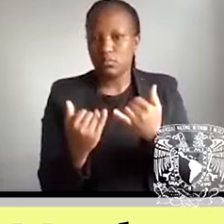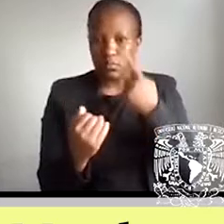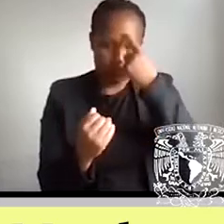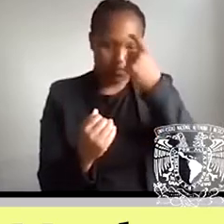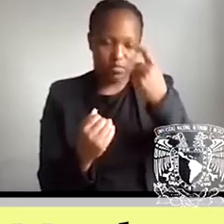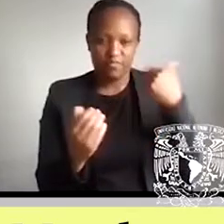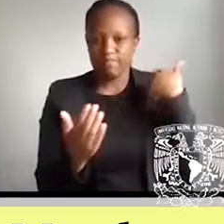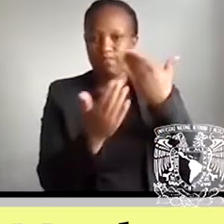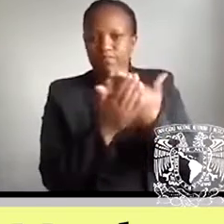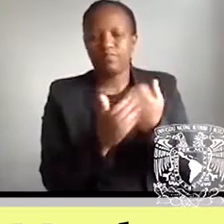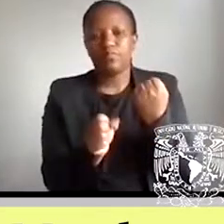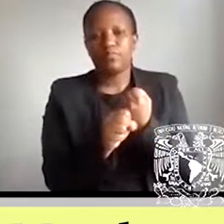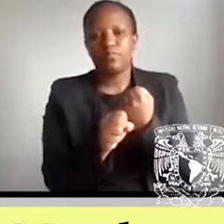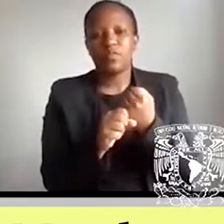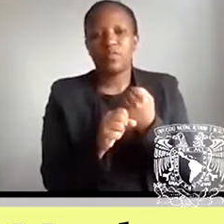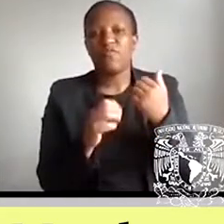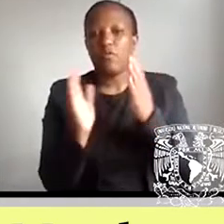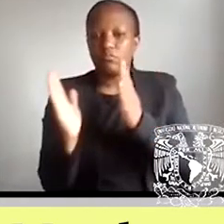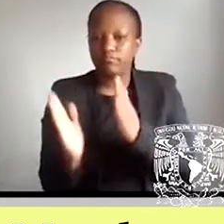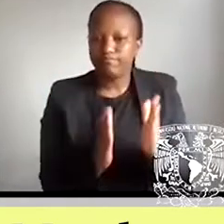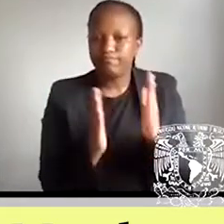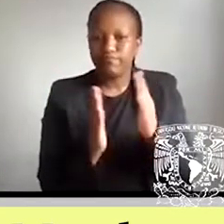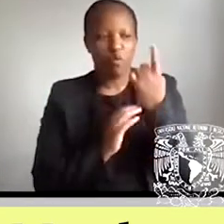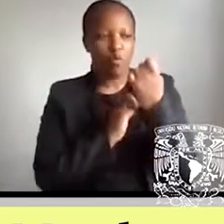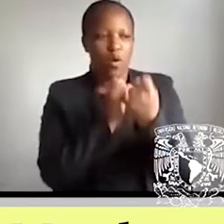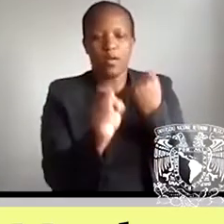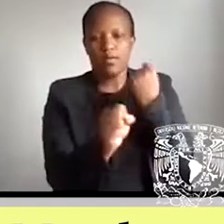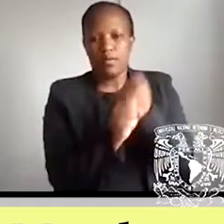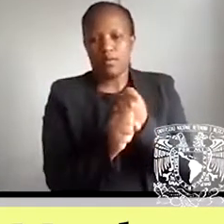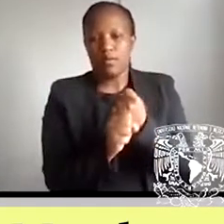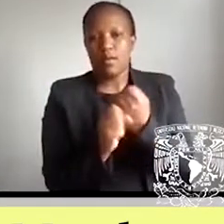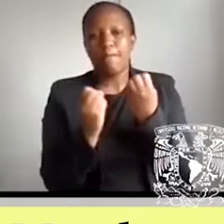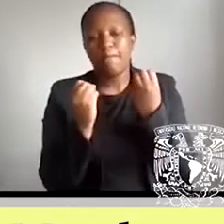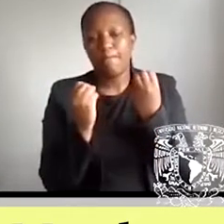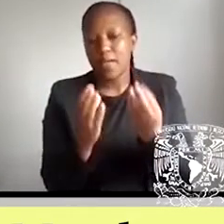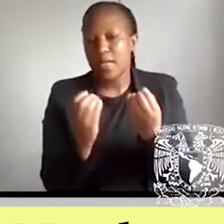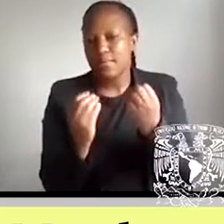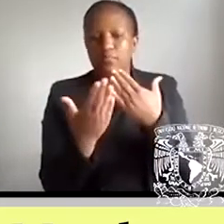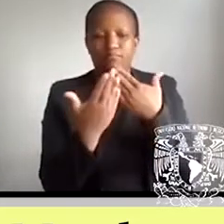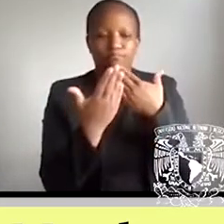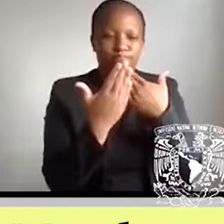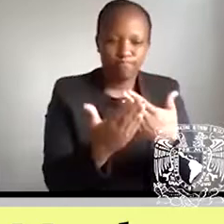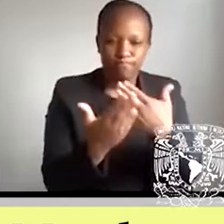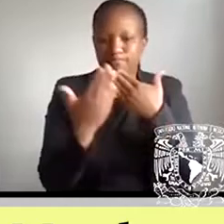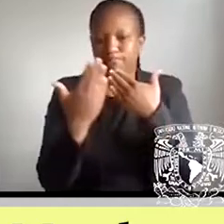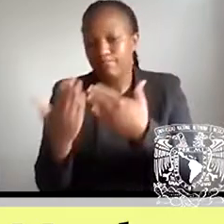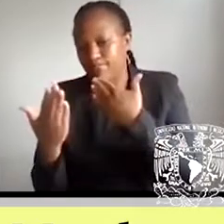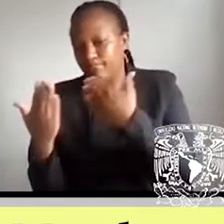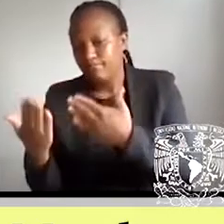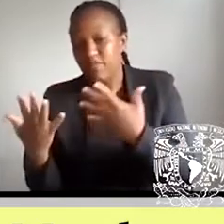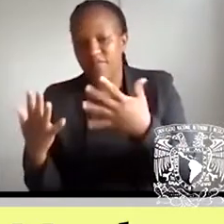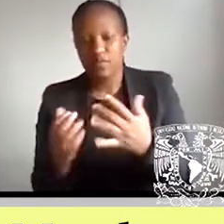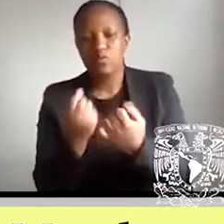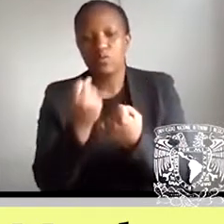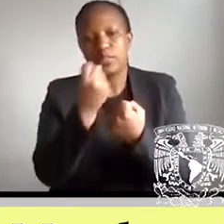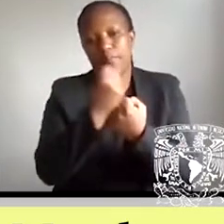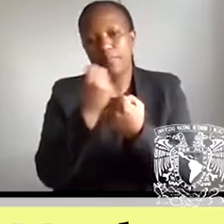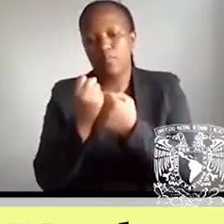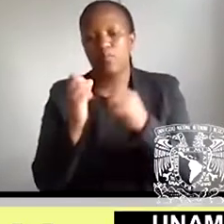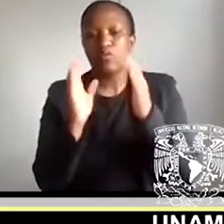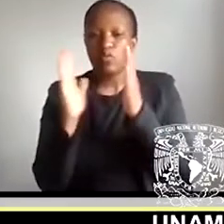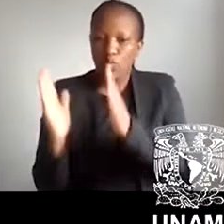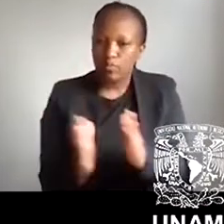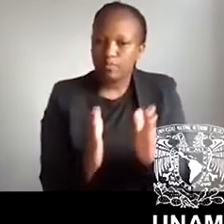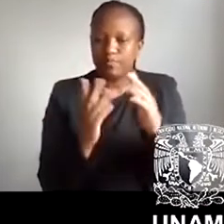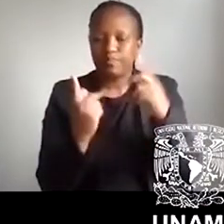organization of this event for more than one year. So many, many thanks to those who have greatly contributed and supported the organization of this event.